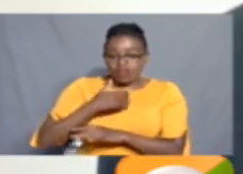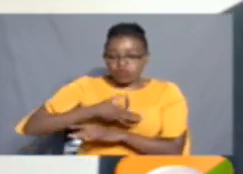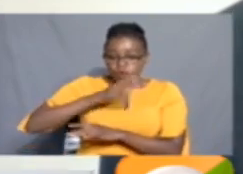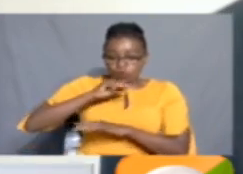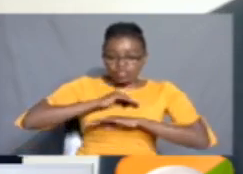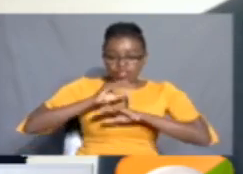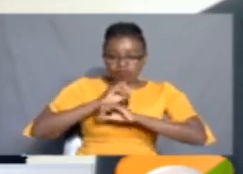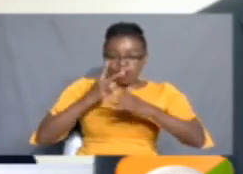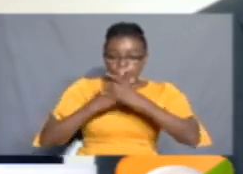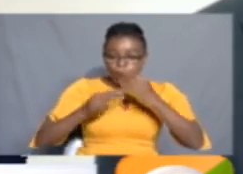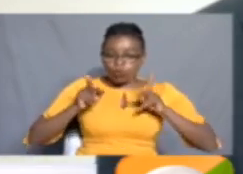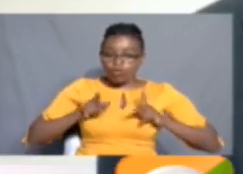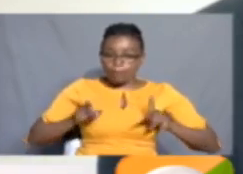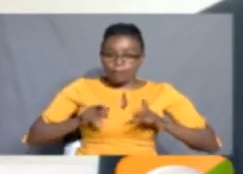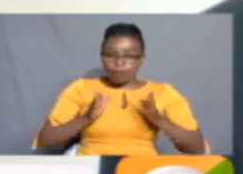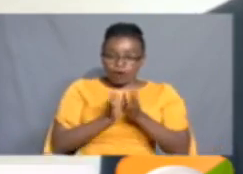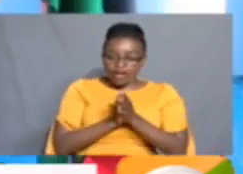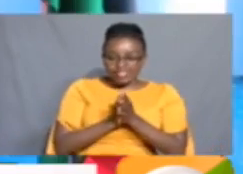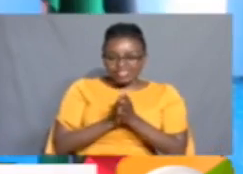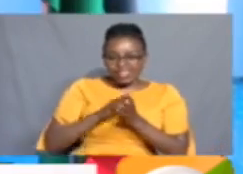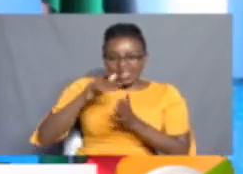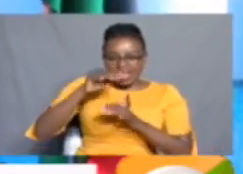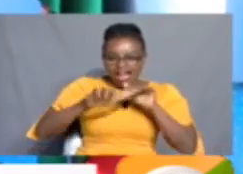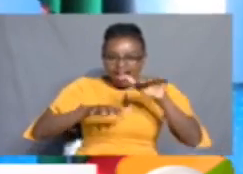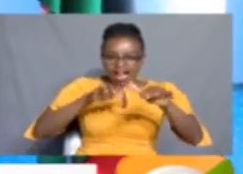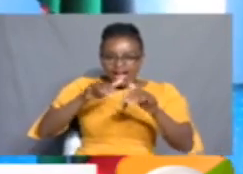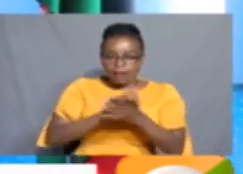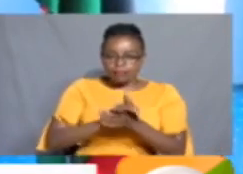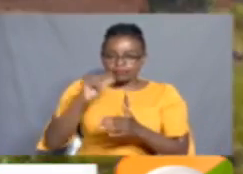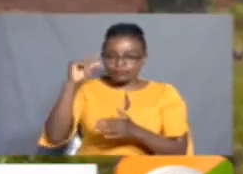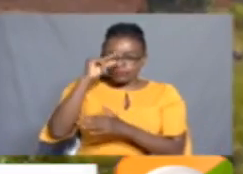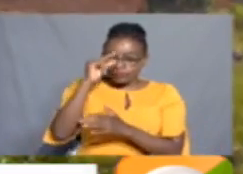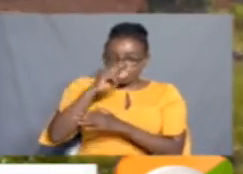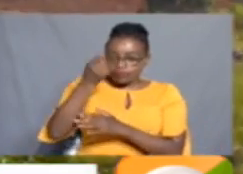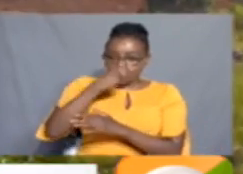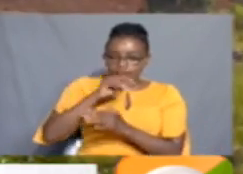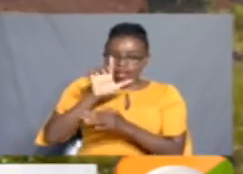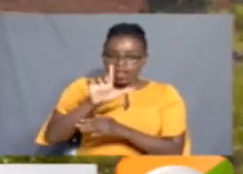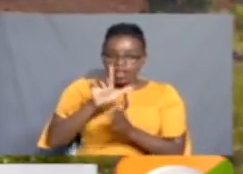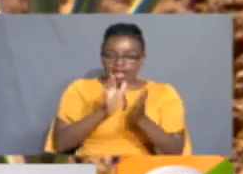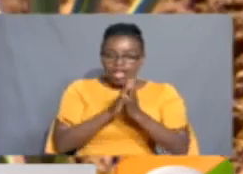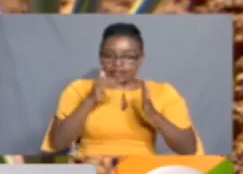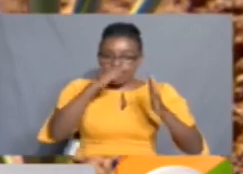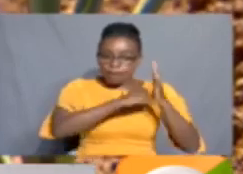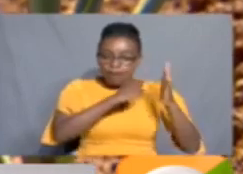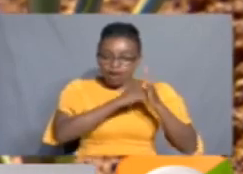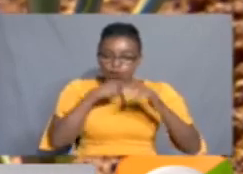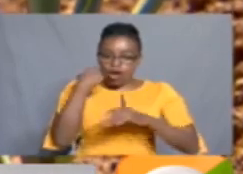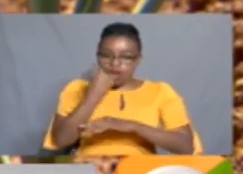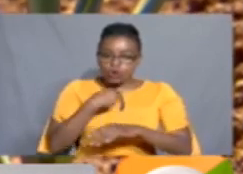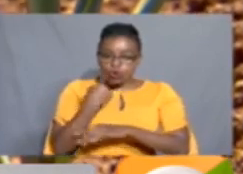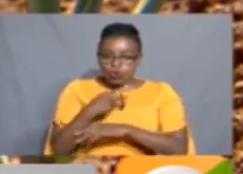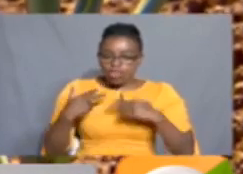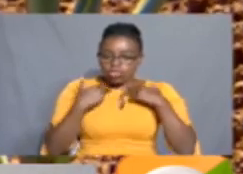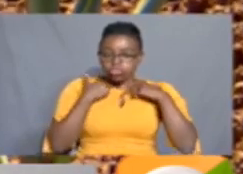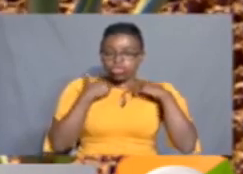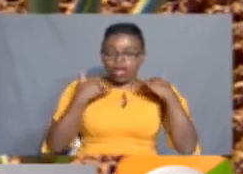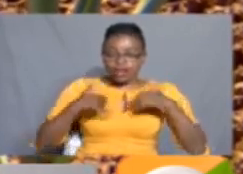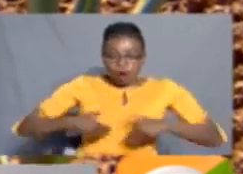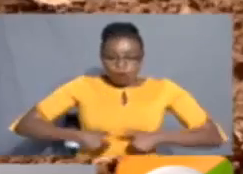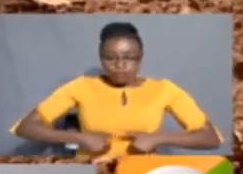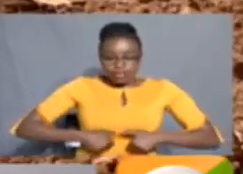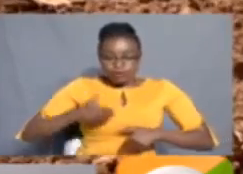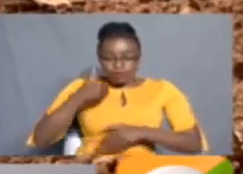both for people and livestock. Governors from Lakeipia Kitui and Makweni that are currently ravaged by the present drought